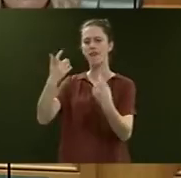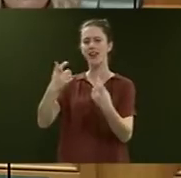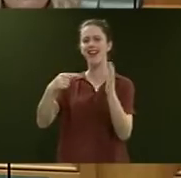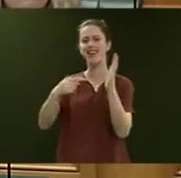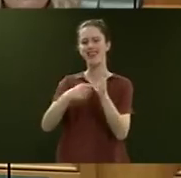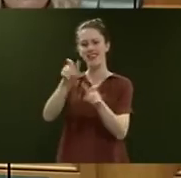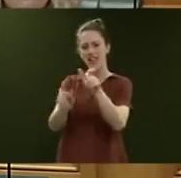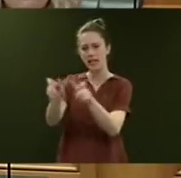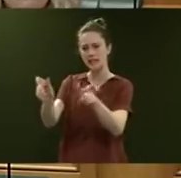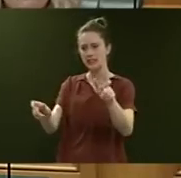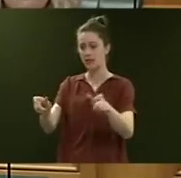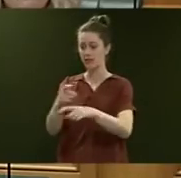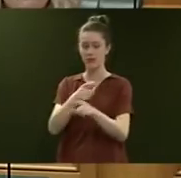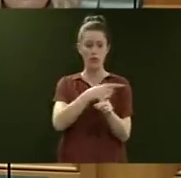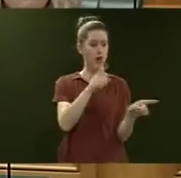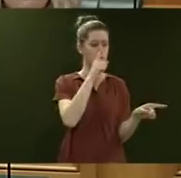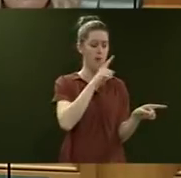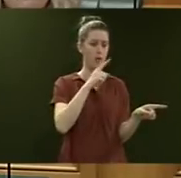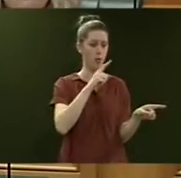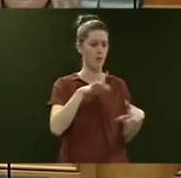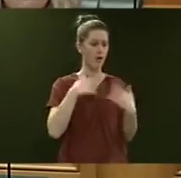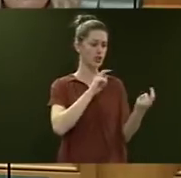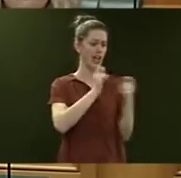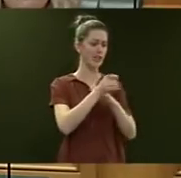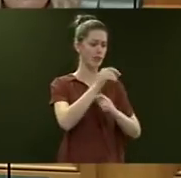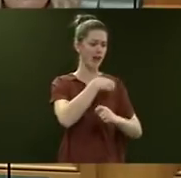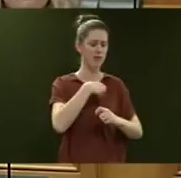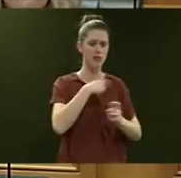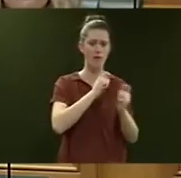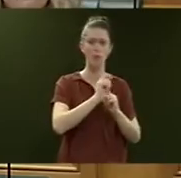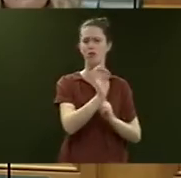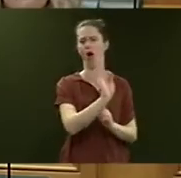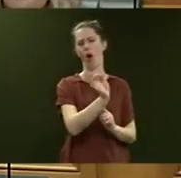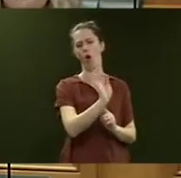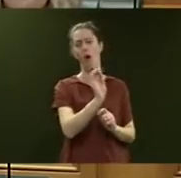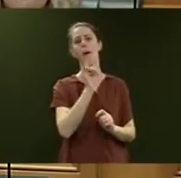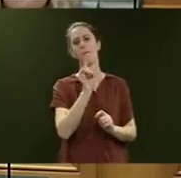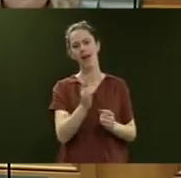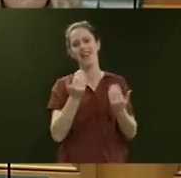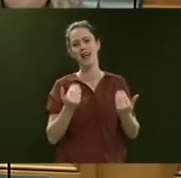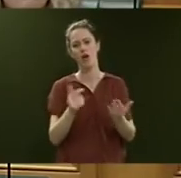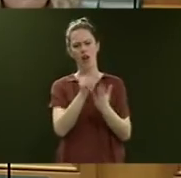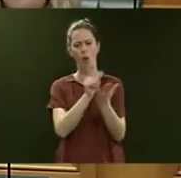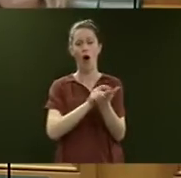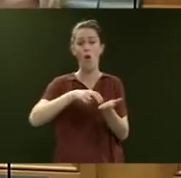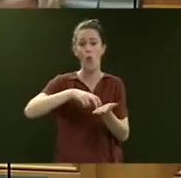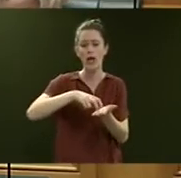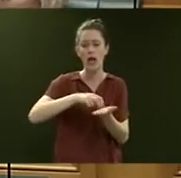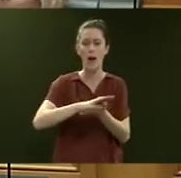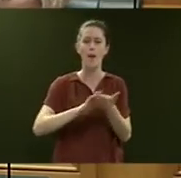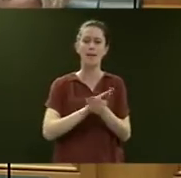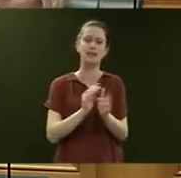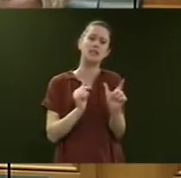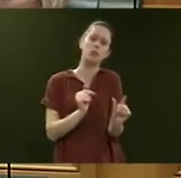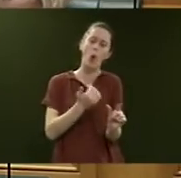Those people will see no real change from the government's reforms. However, the current law is so weak that it permits a